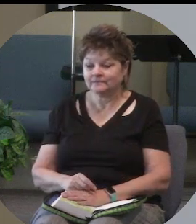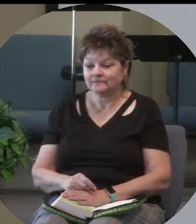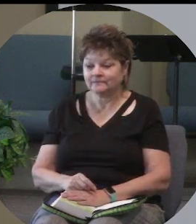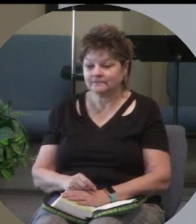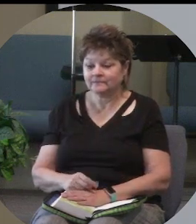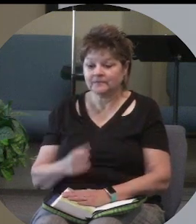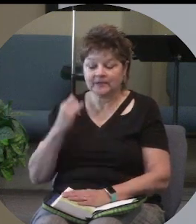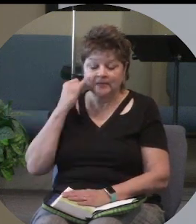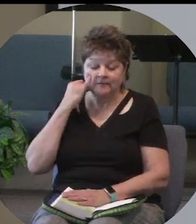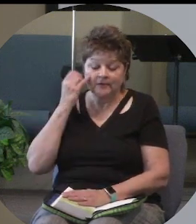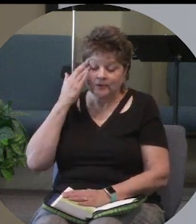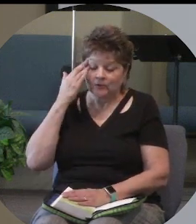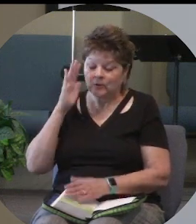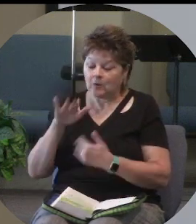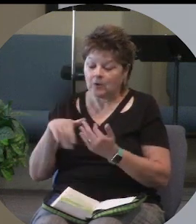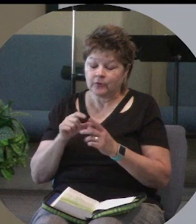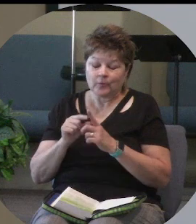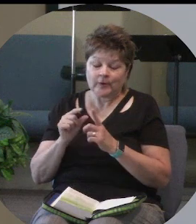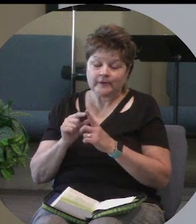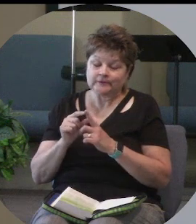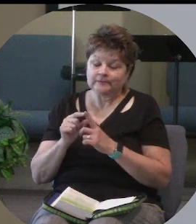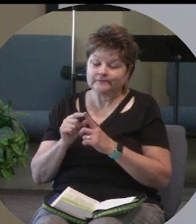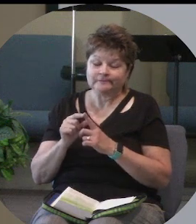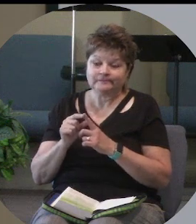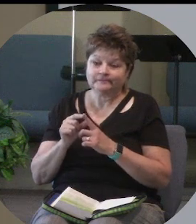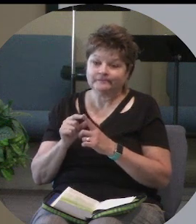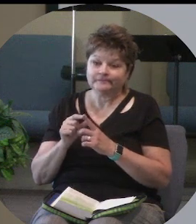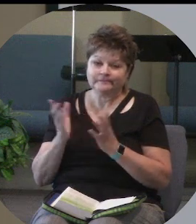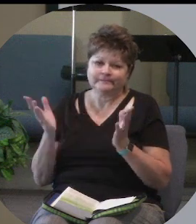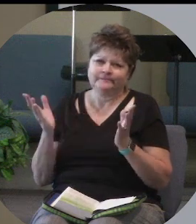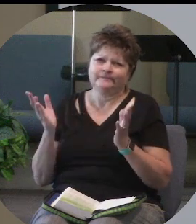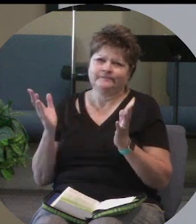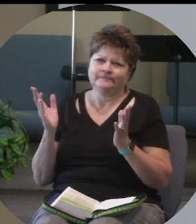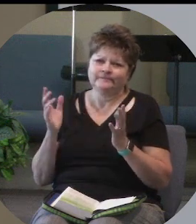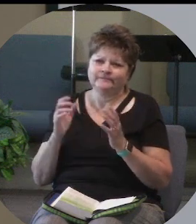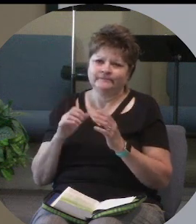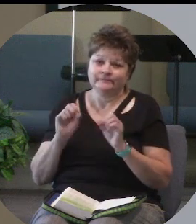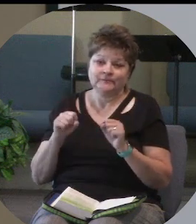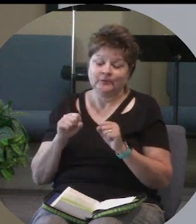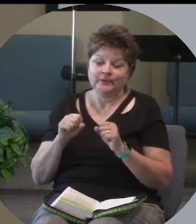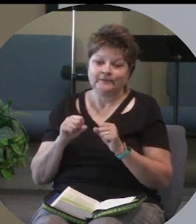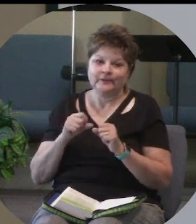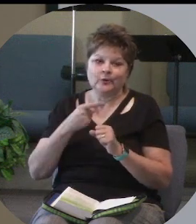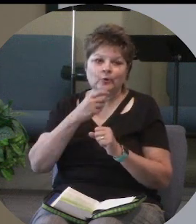and if you don't know all the words it's no shame in googling it